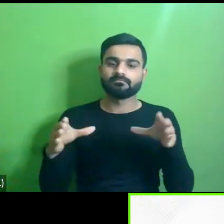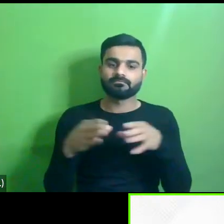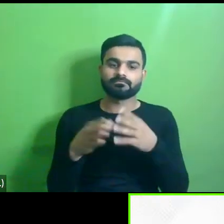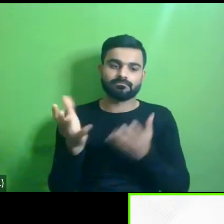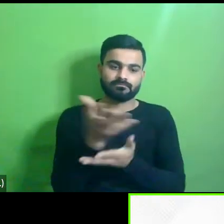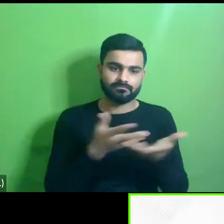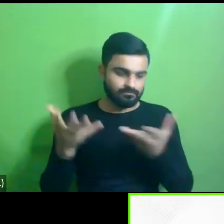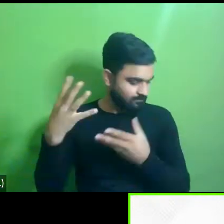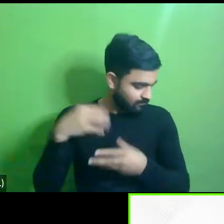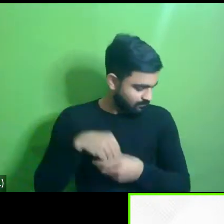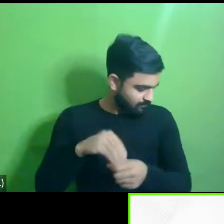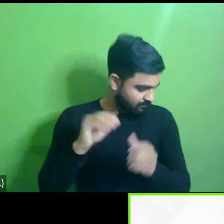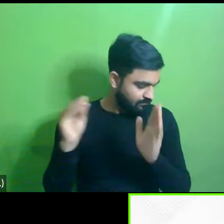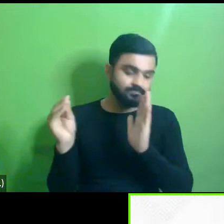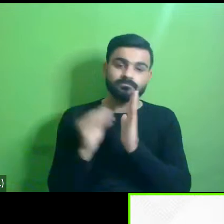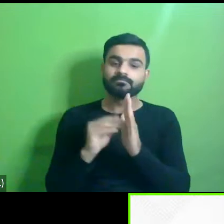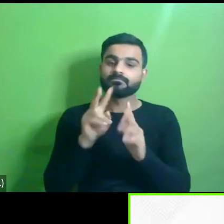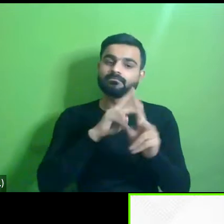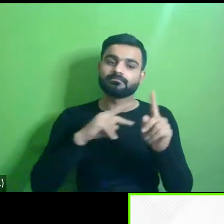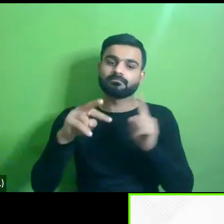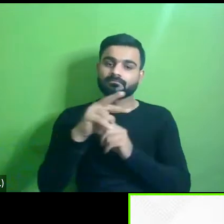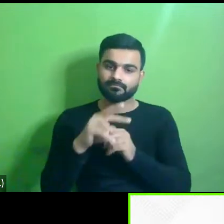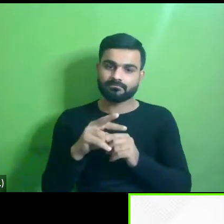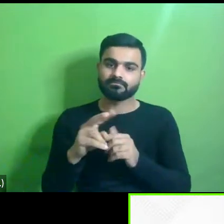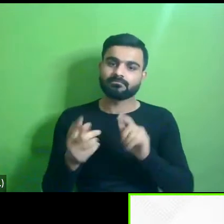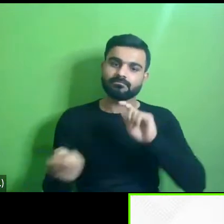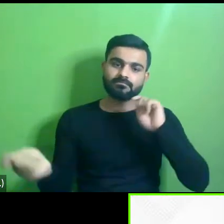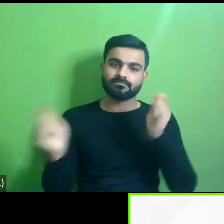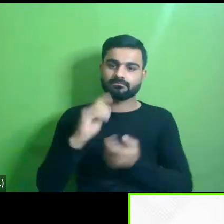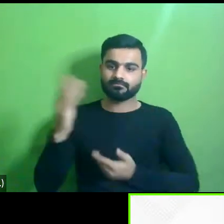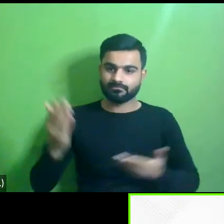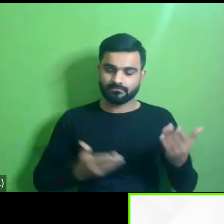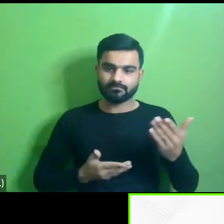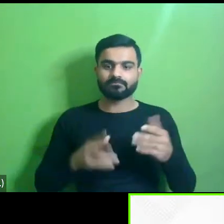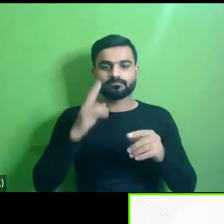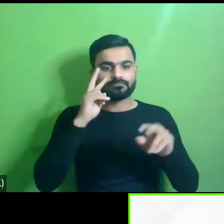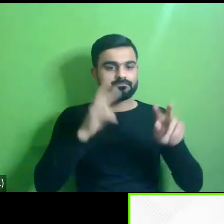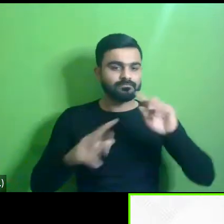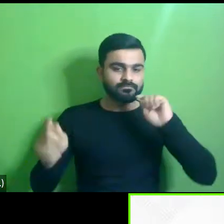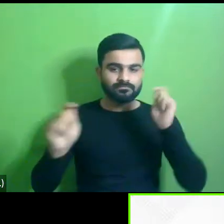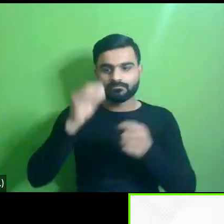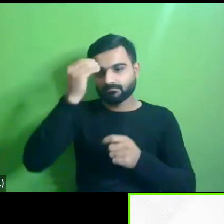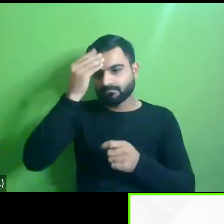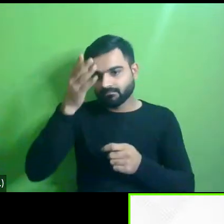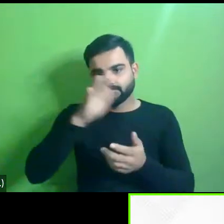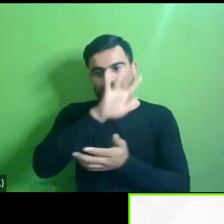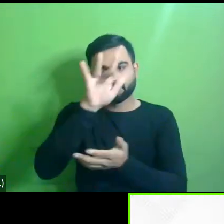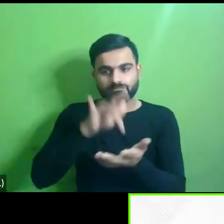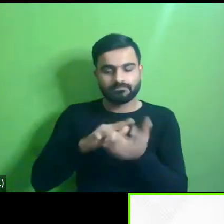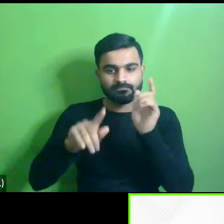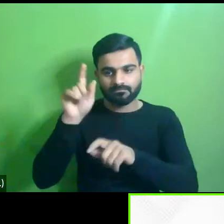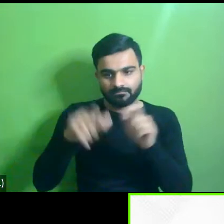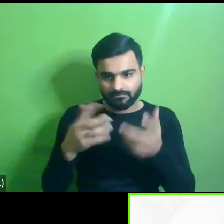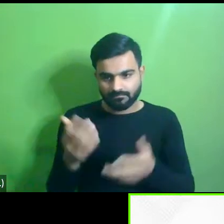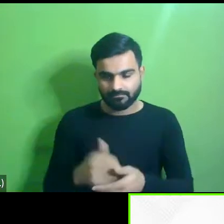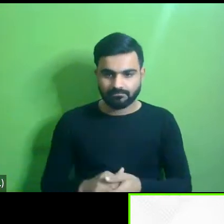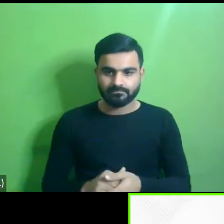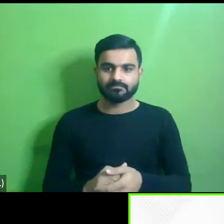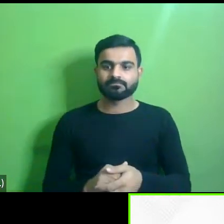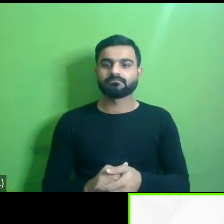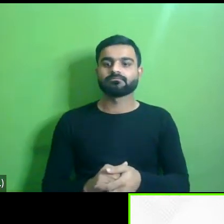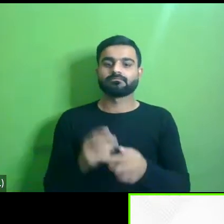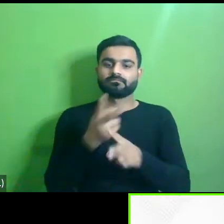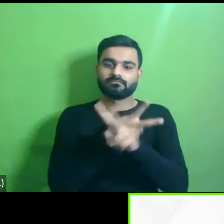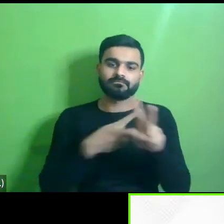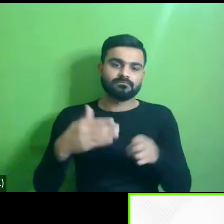broadly covered a few aspects uh ranging from behavioral change um awareness among the public uh among various